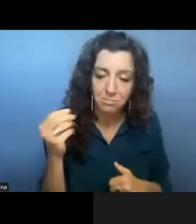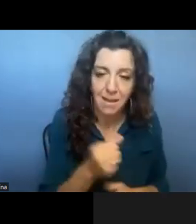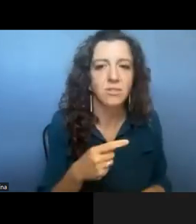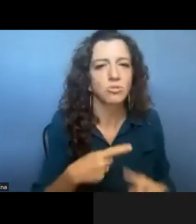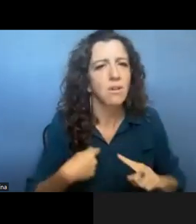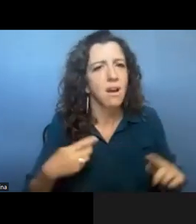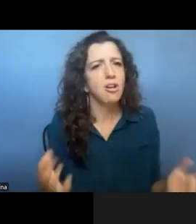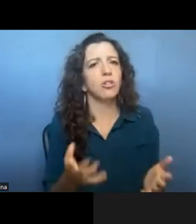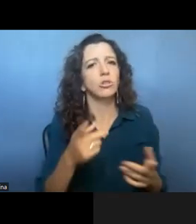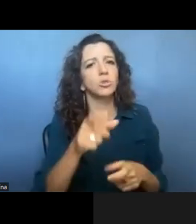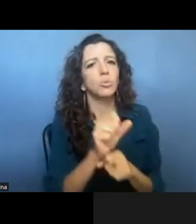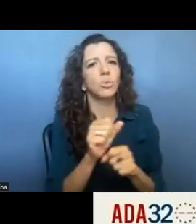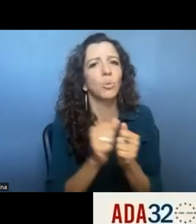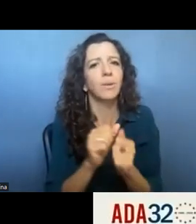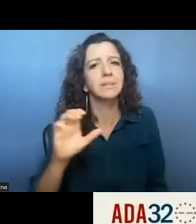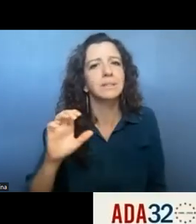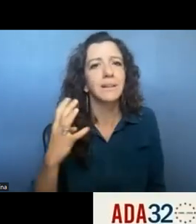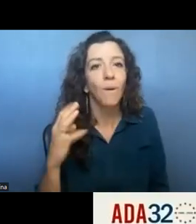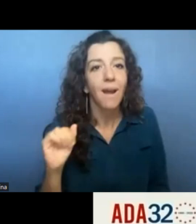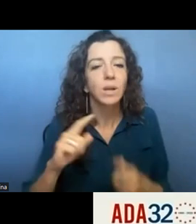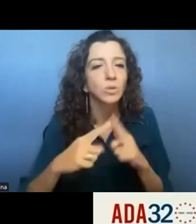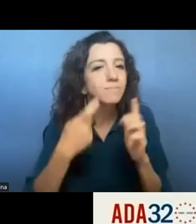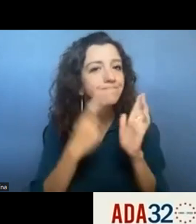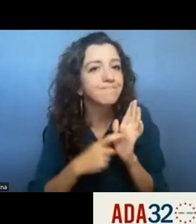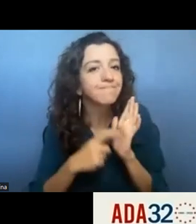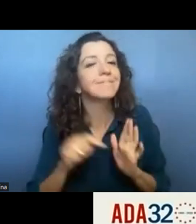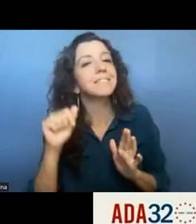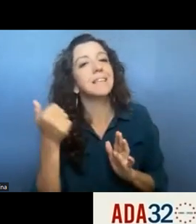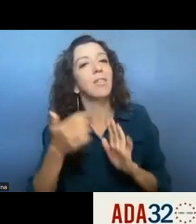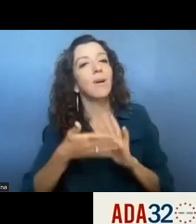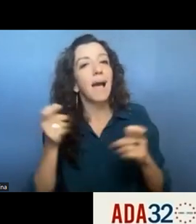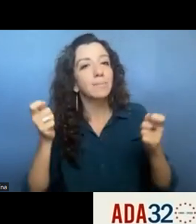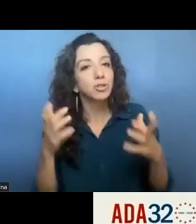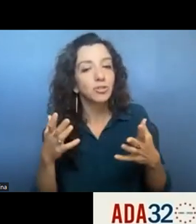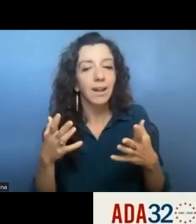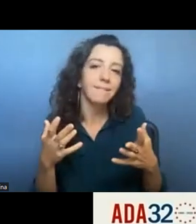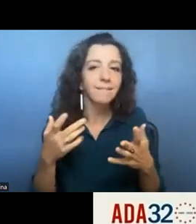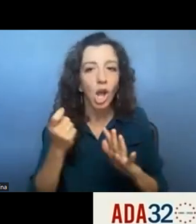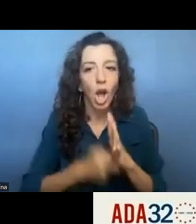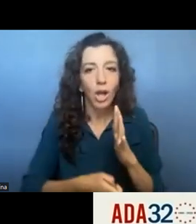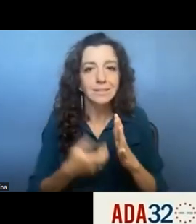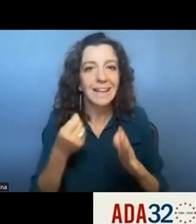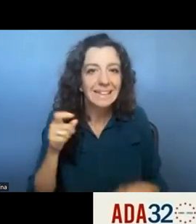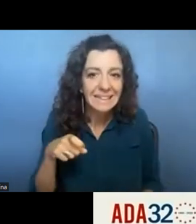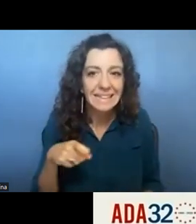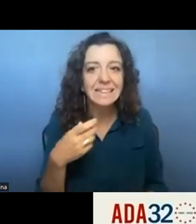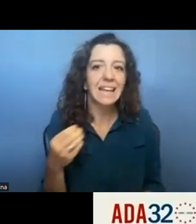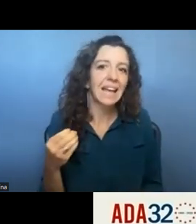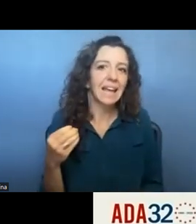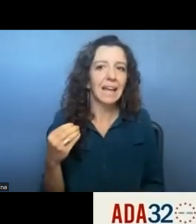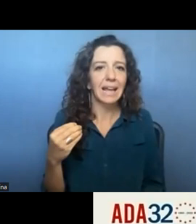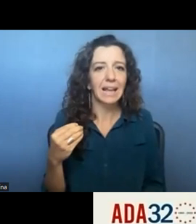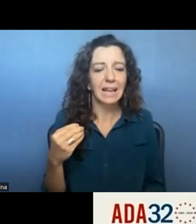work work through c4a to identify those additional administrative um costs and needs and and to